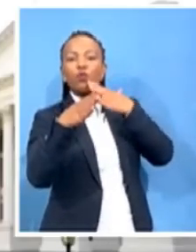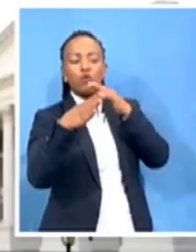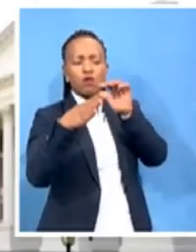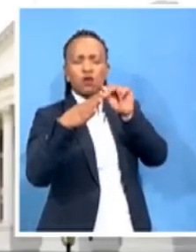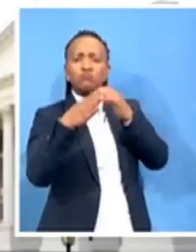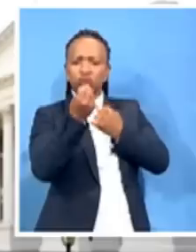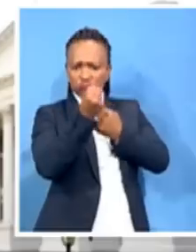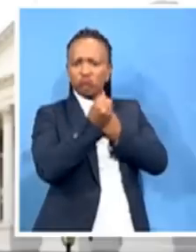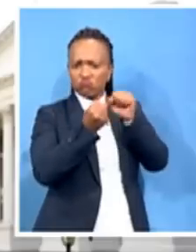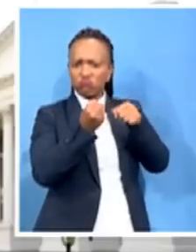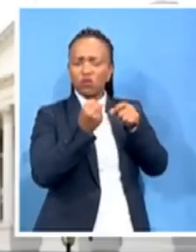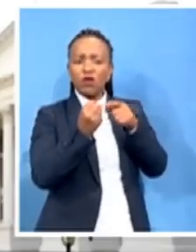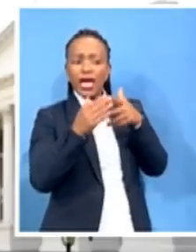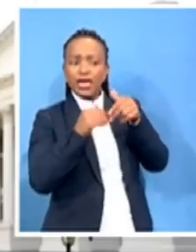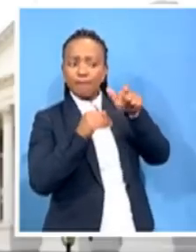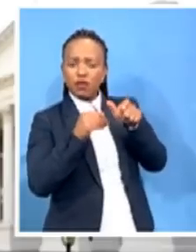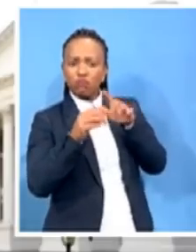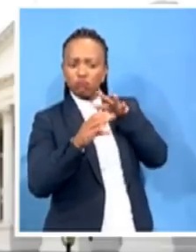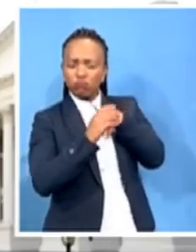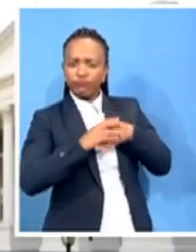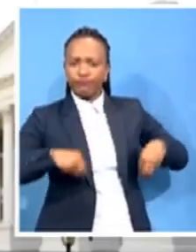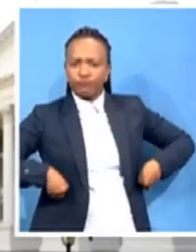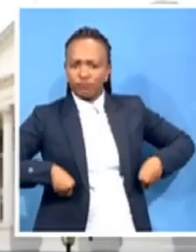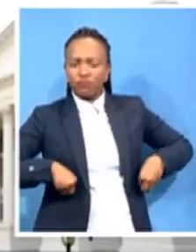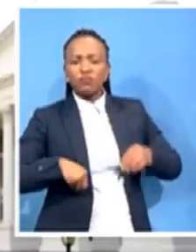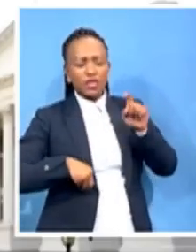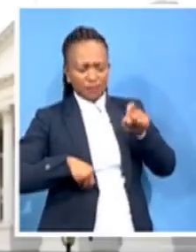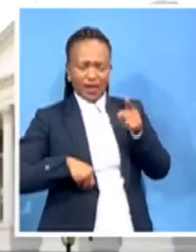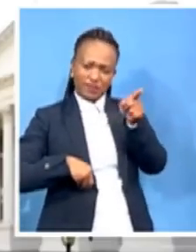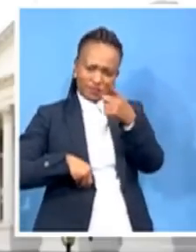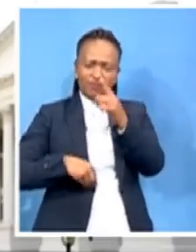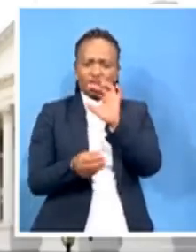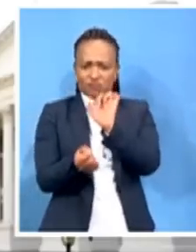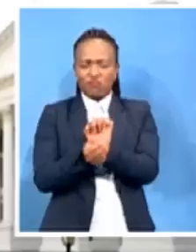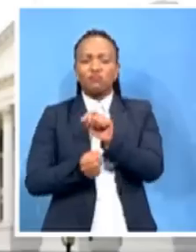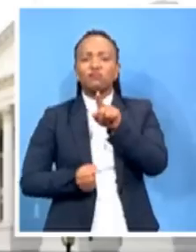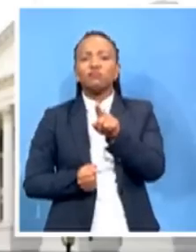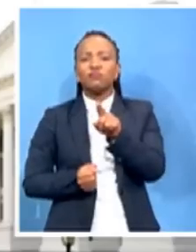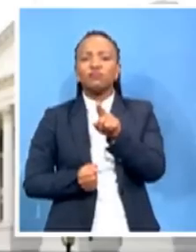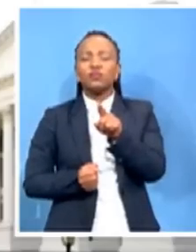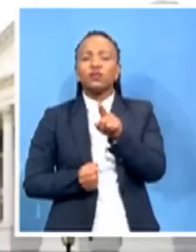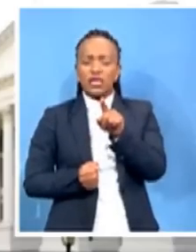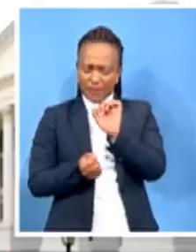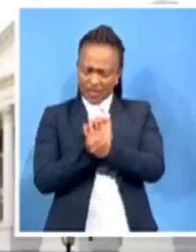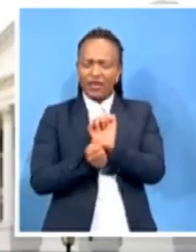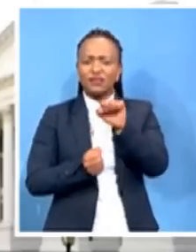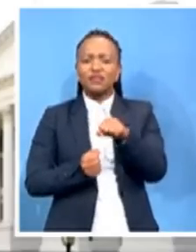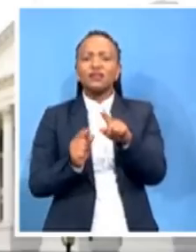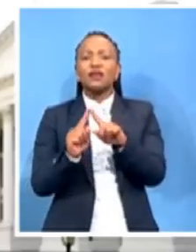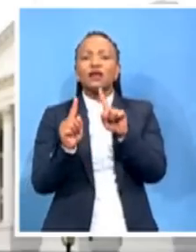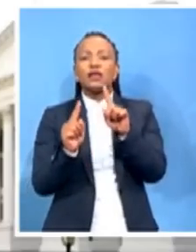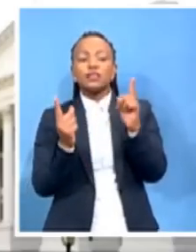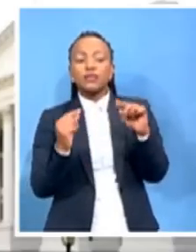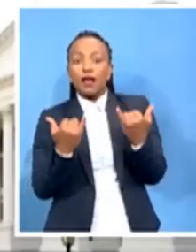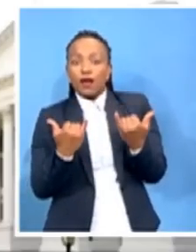face the might of the law and be arrested. Especially what we've seen in Houtier